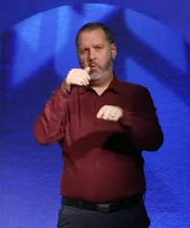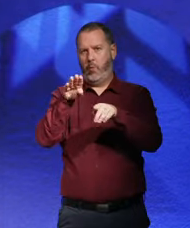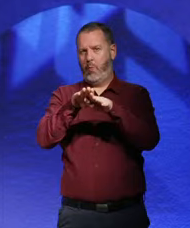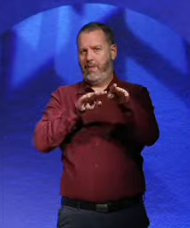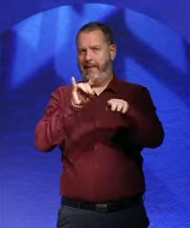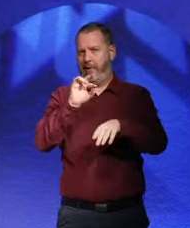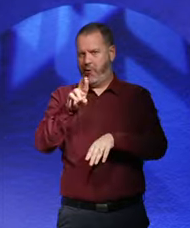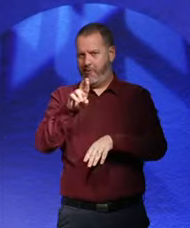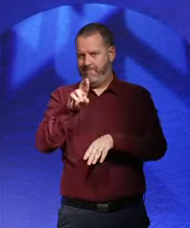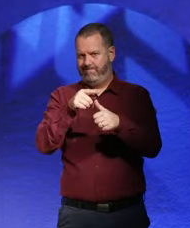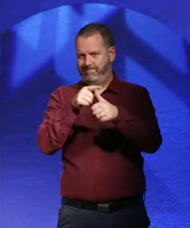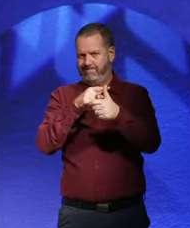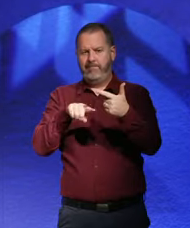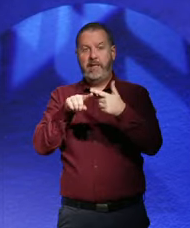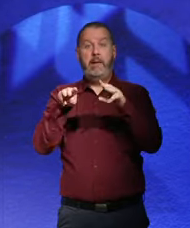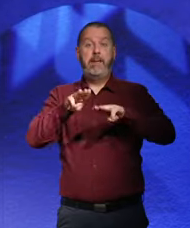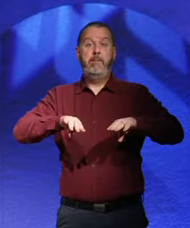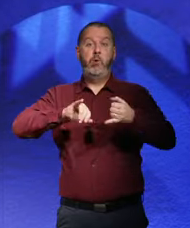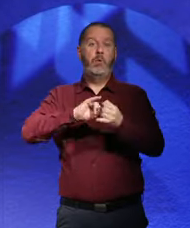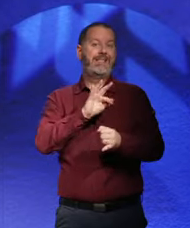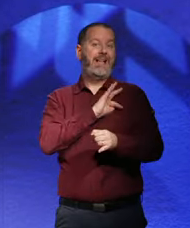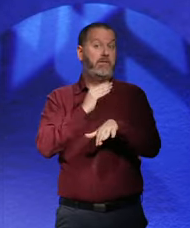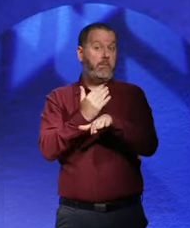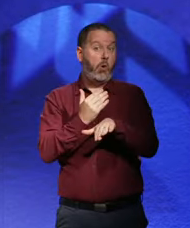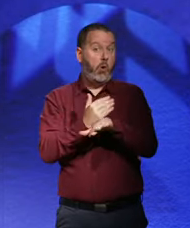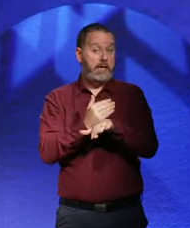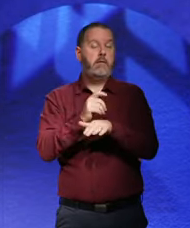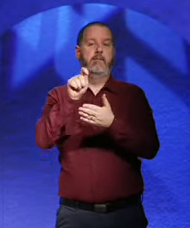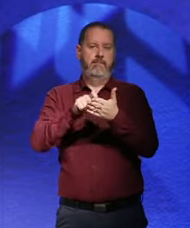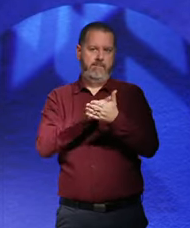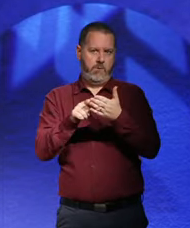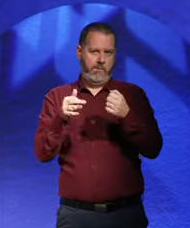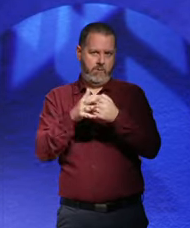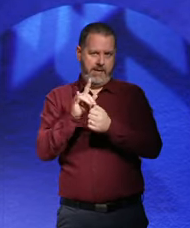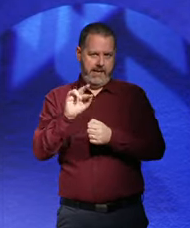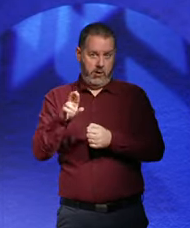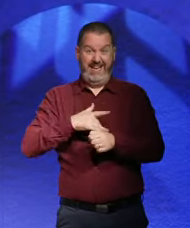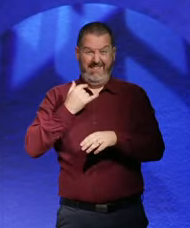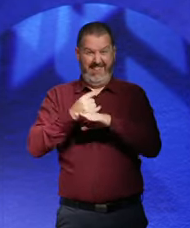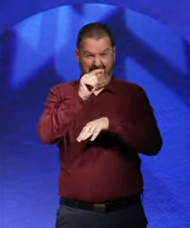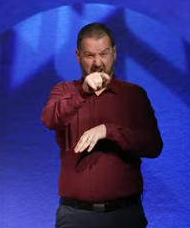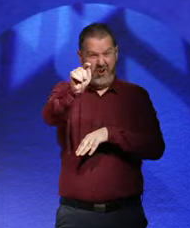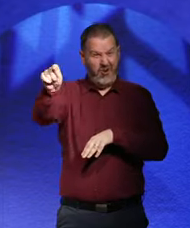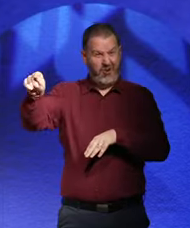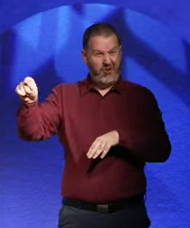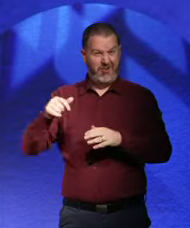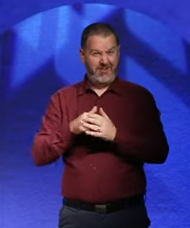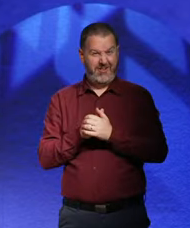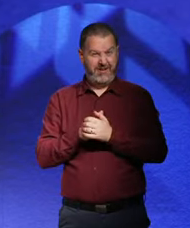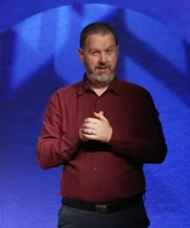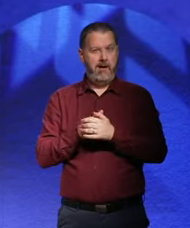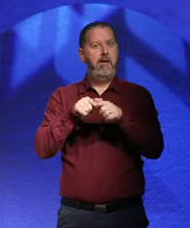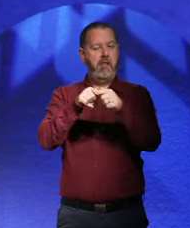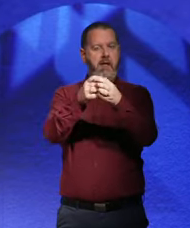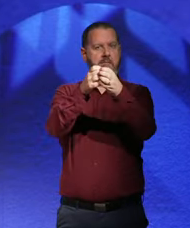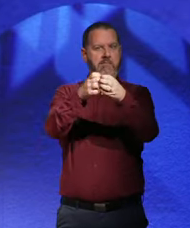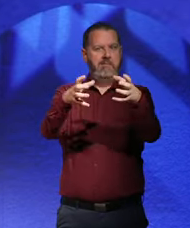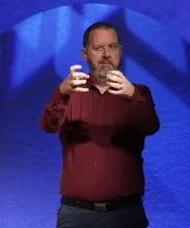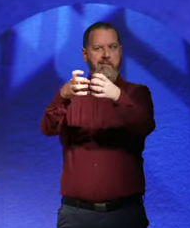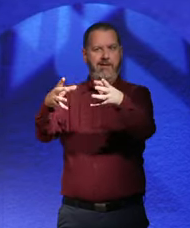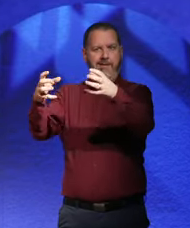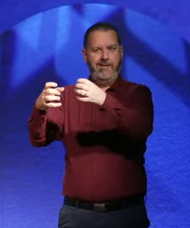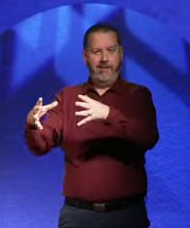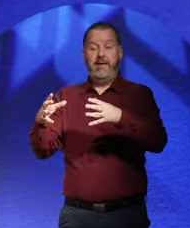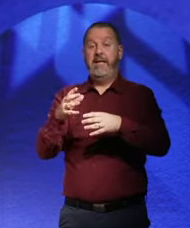self-employed, a vast amount of self-employed, who are in those areas. He wins in towns